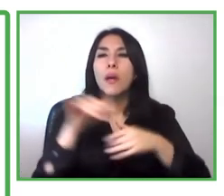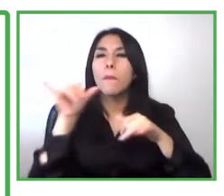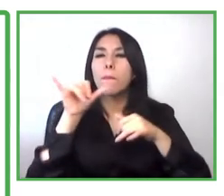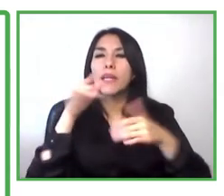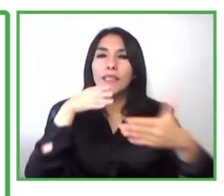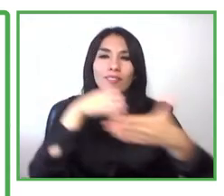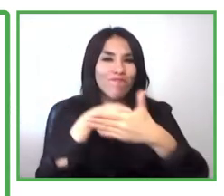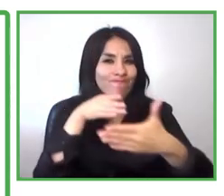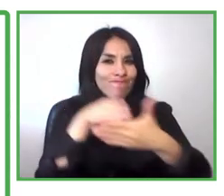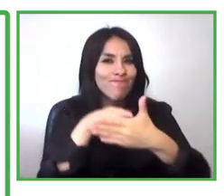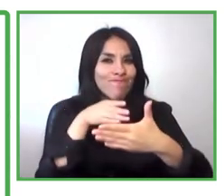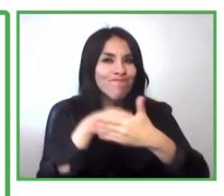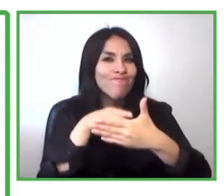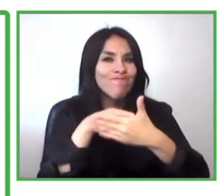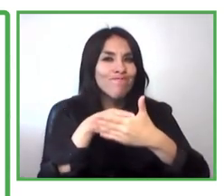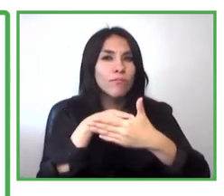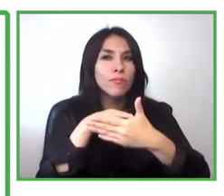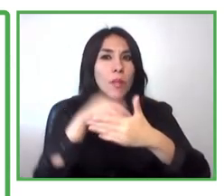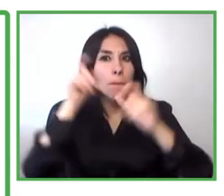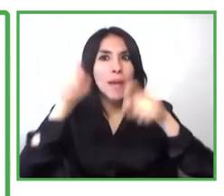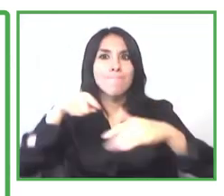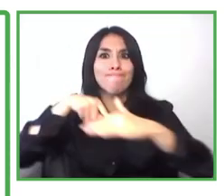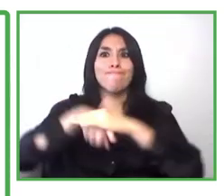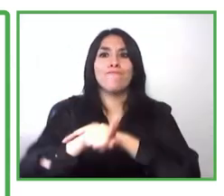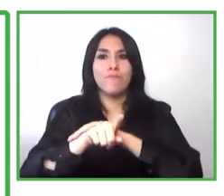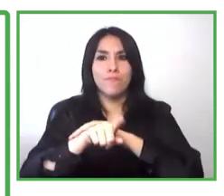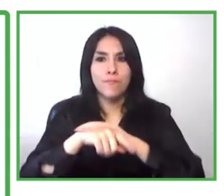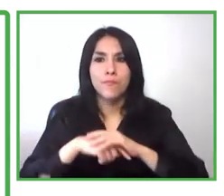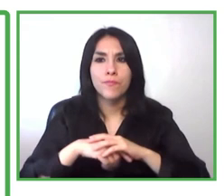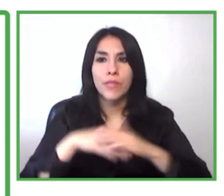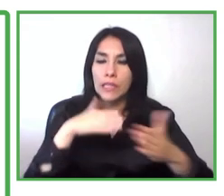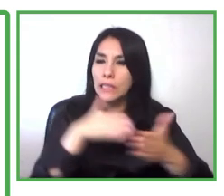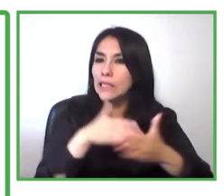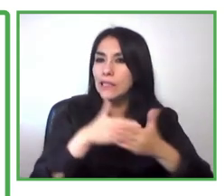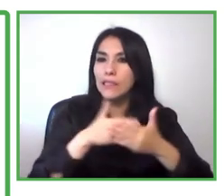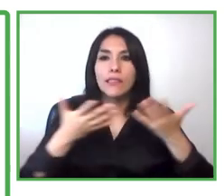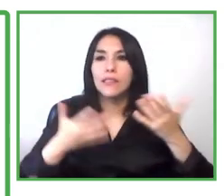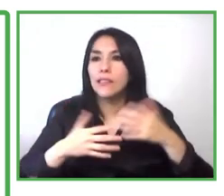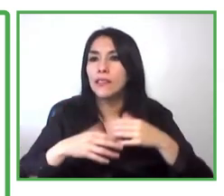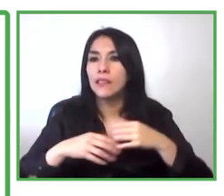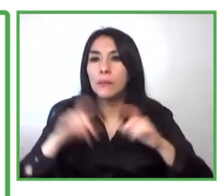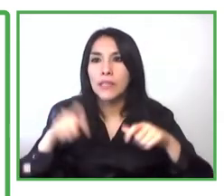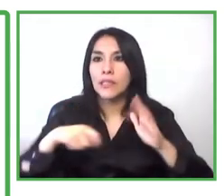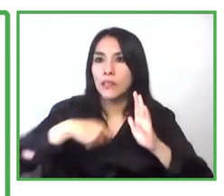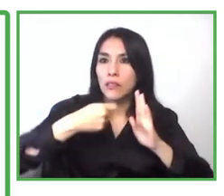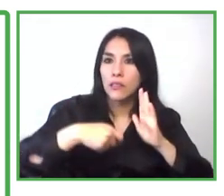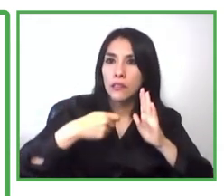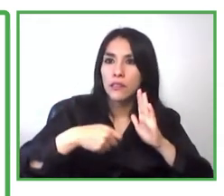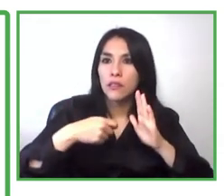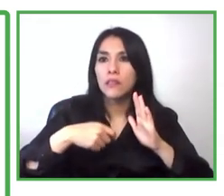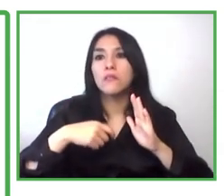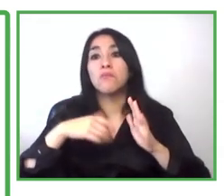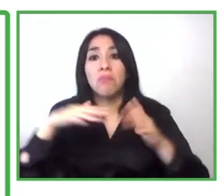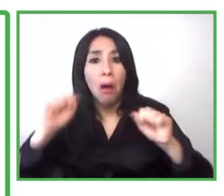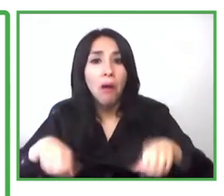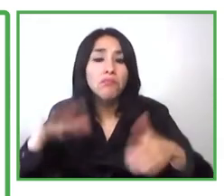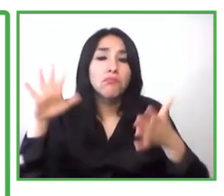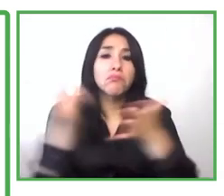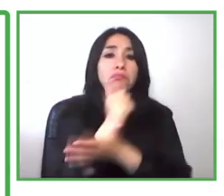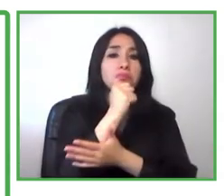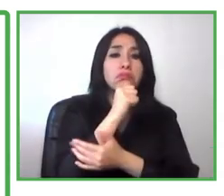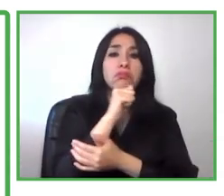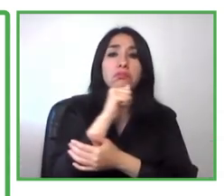so with this program we are training people for disability themselves how they can advocate for their right and